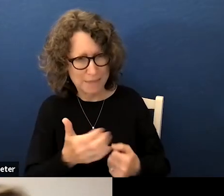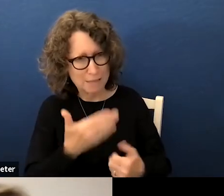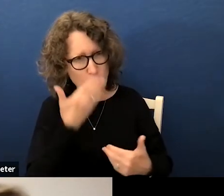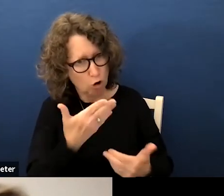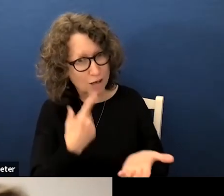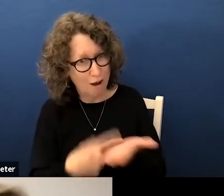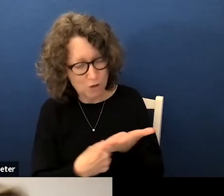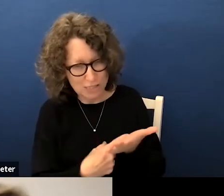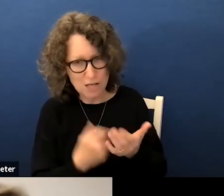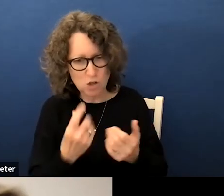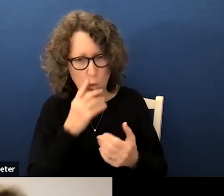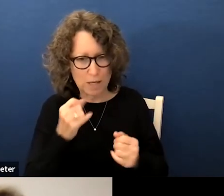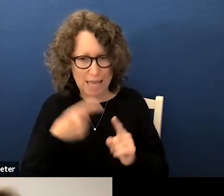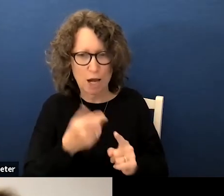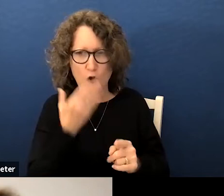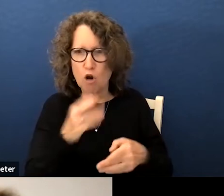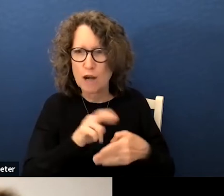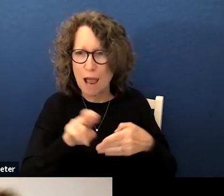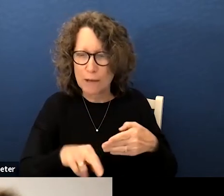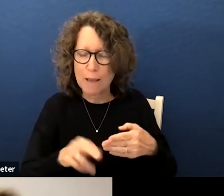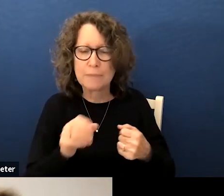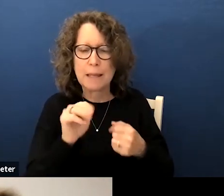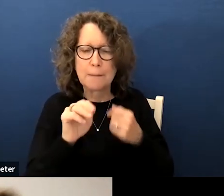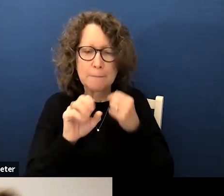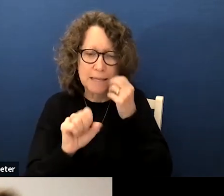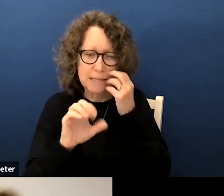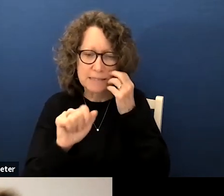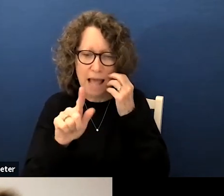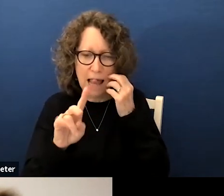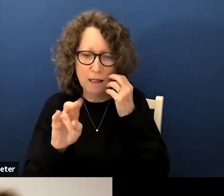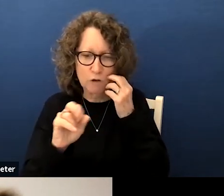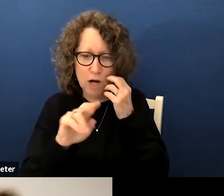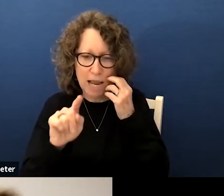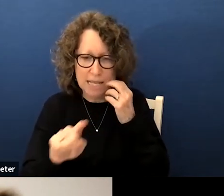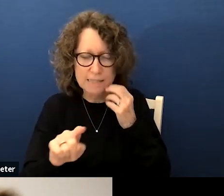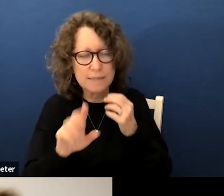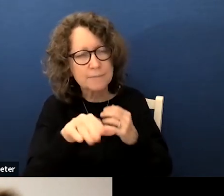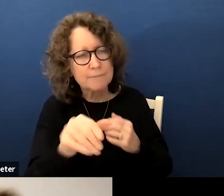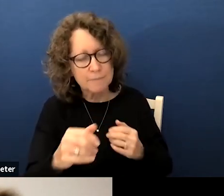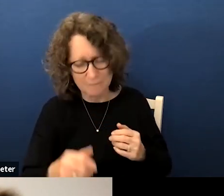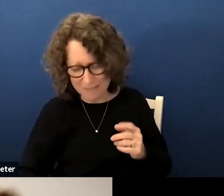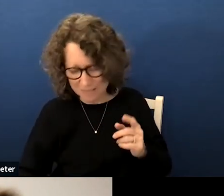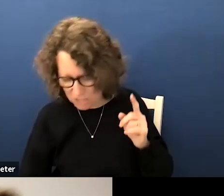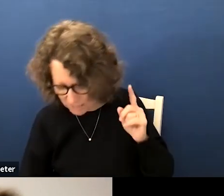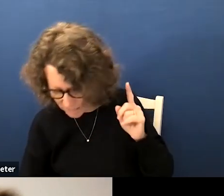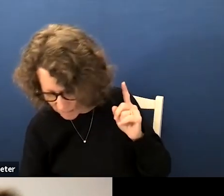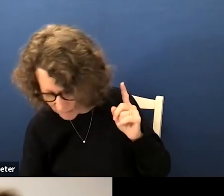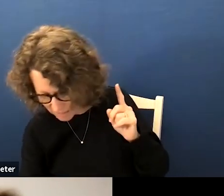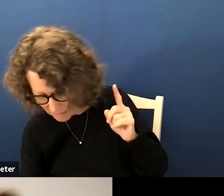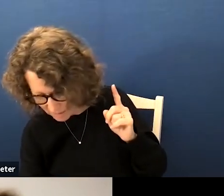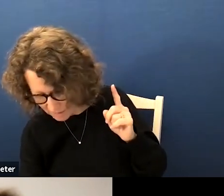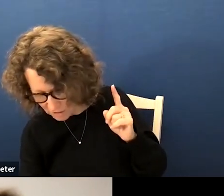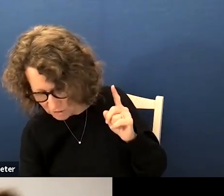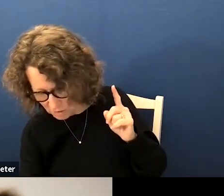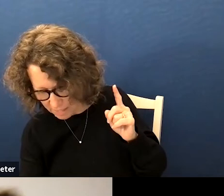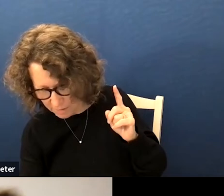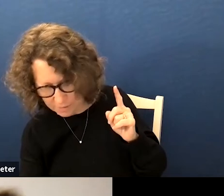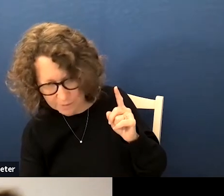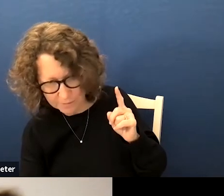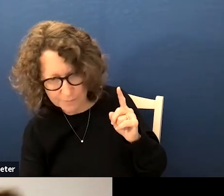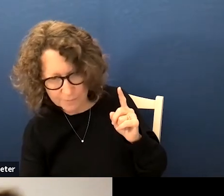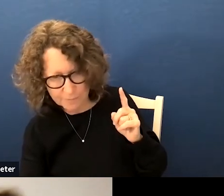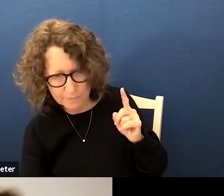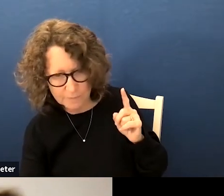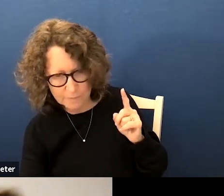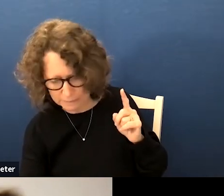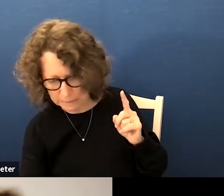uh so we get to a good outcome so Ms. Alvarez if if I if how do would you